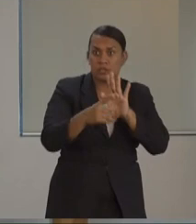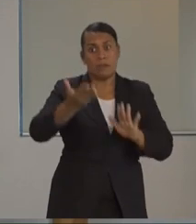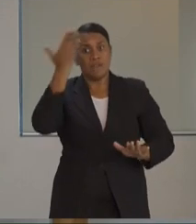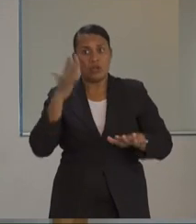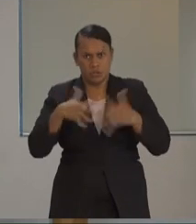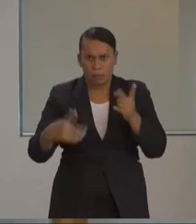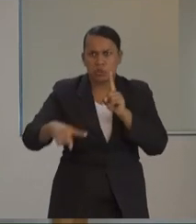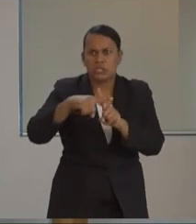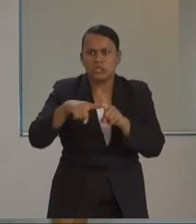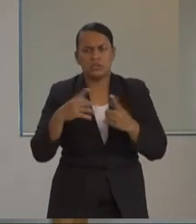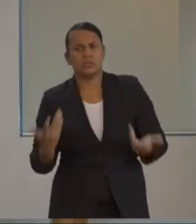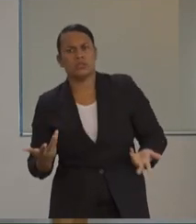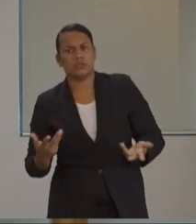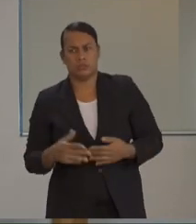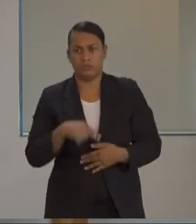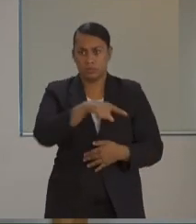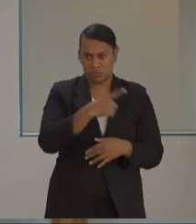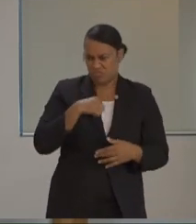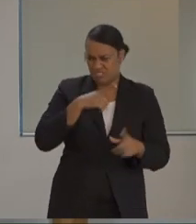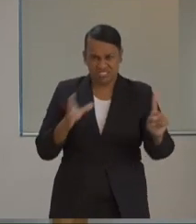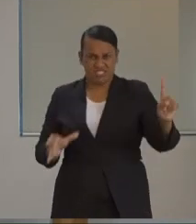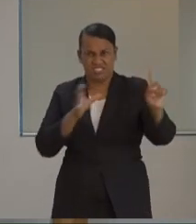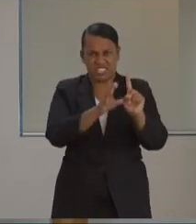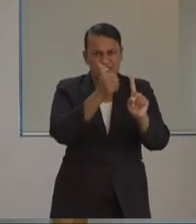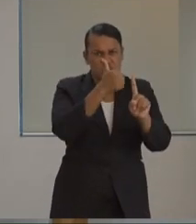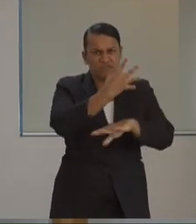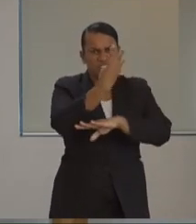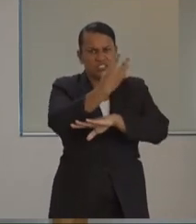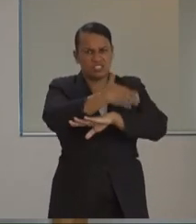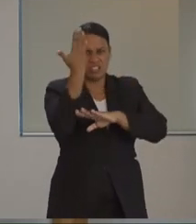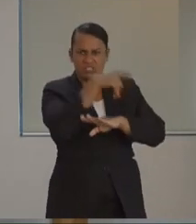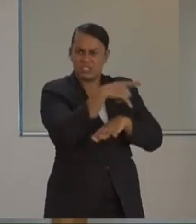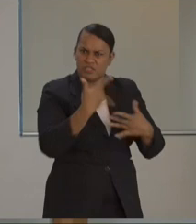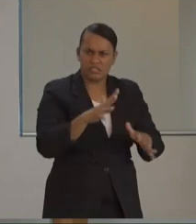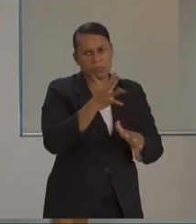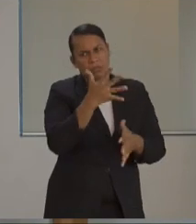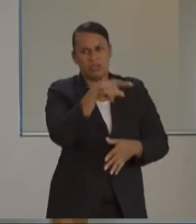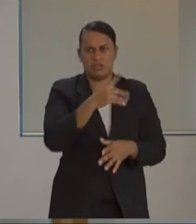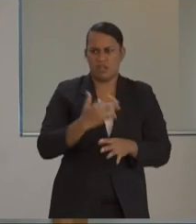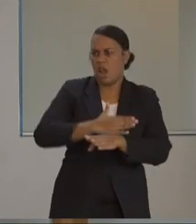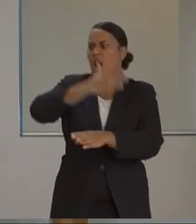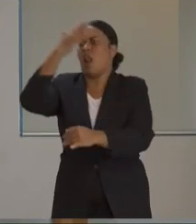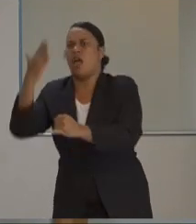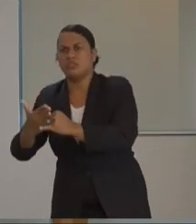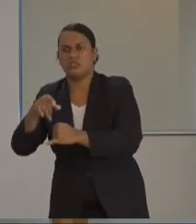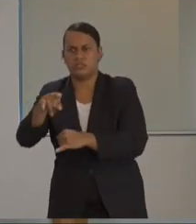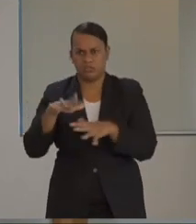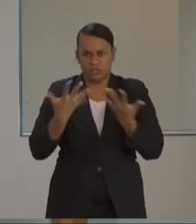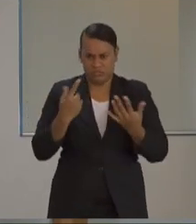has alluded to, the likelihood that she's towards the end of infection with COVID-19.